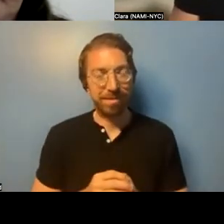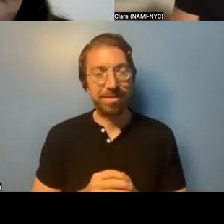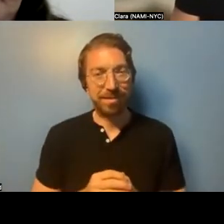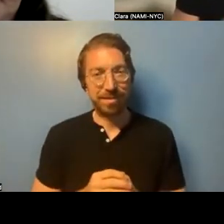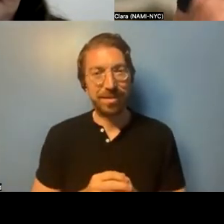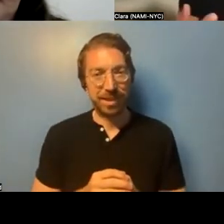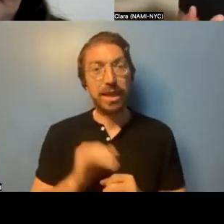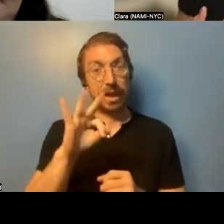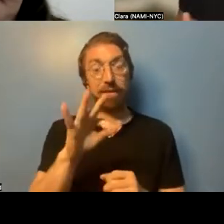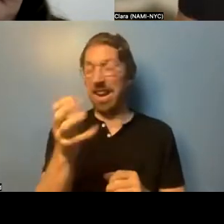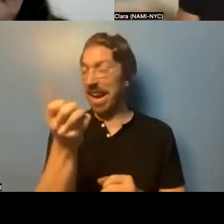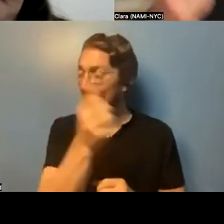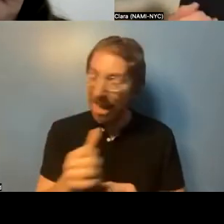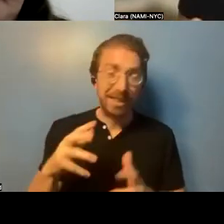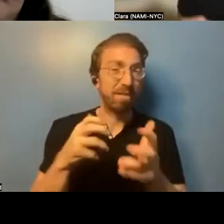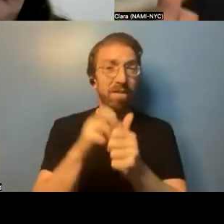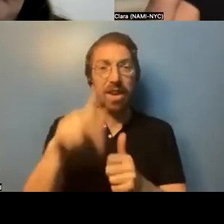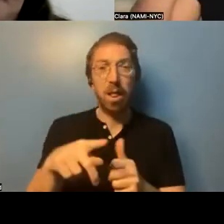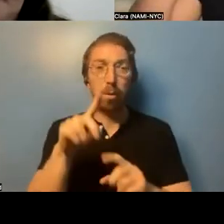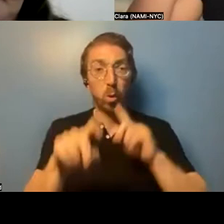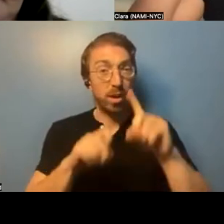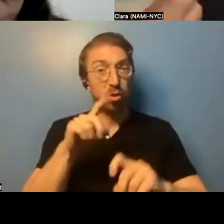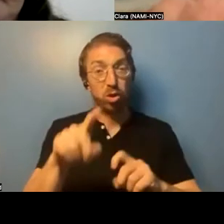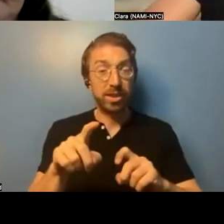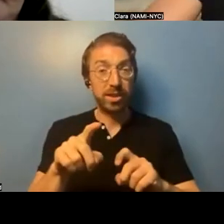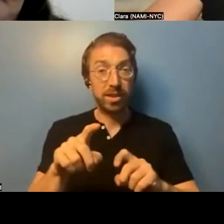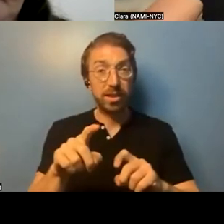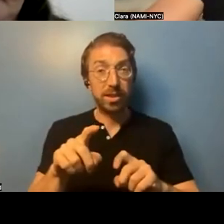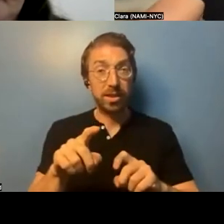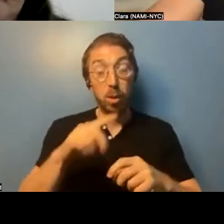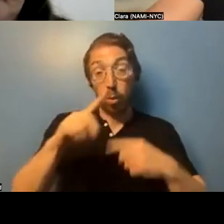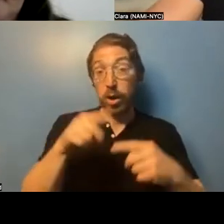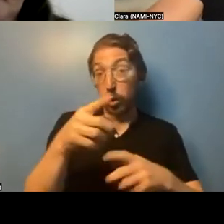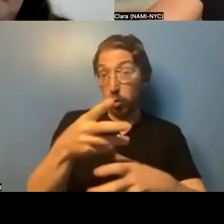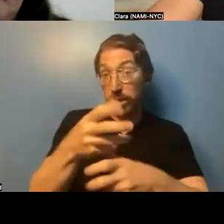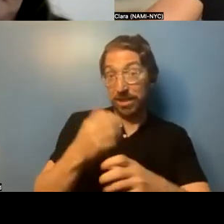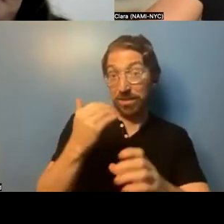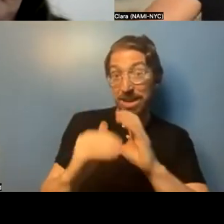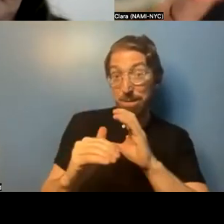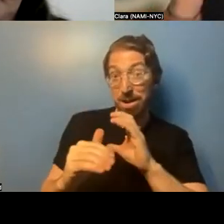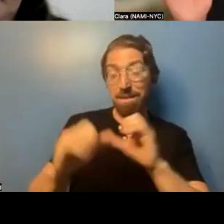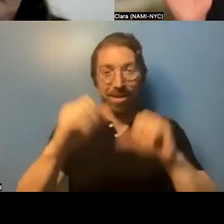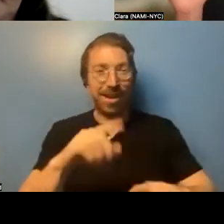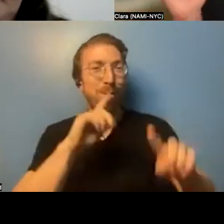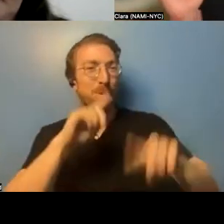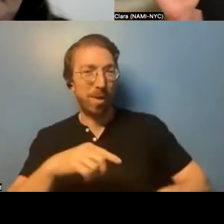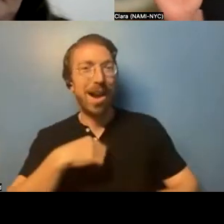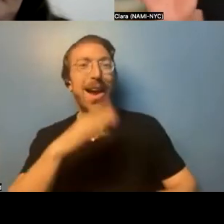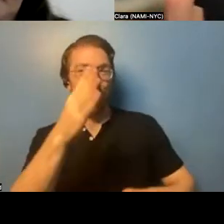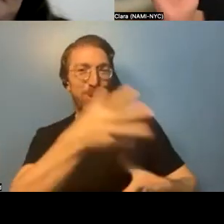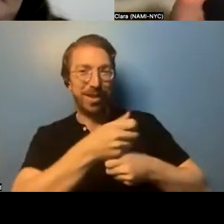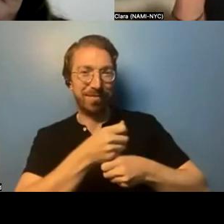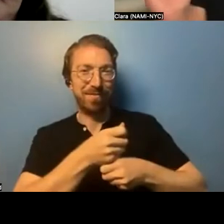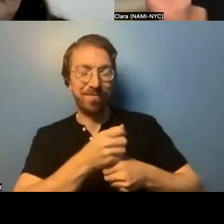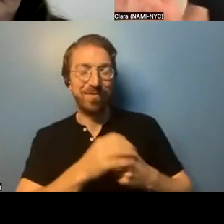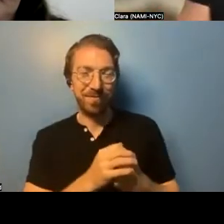follow-up questions, you can, um, reply to that email. Um, and, uh, the, the, the PowerPoint slides